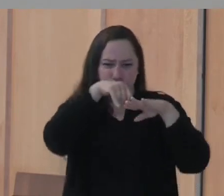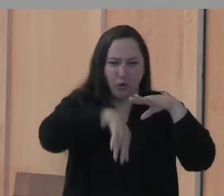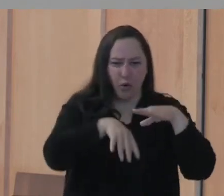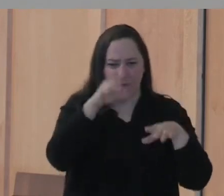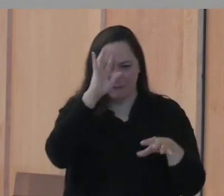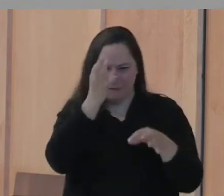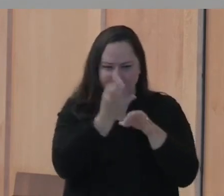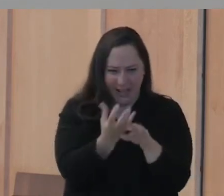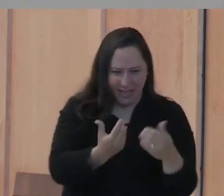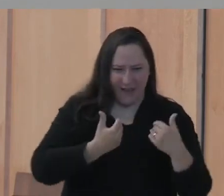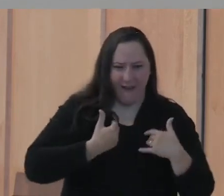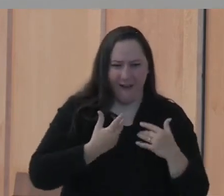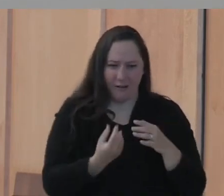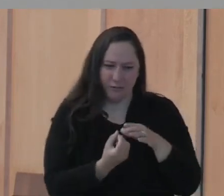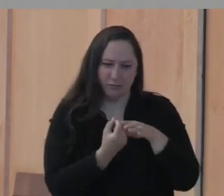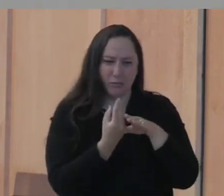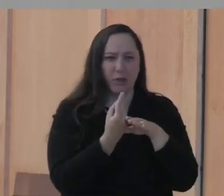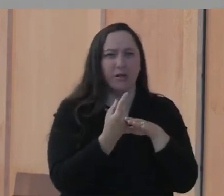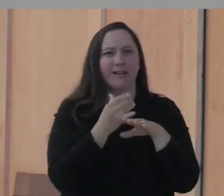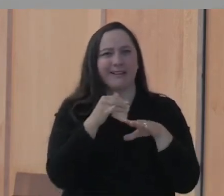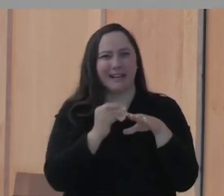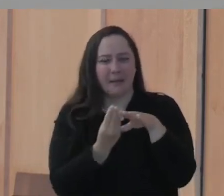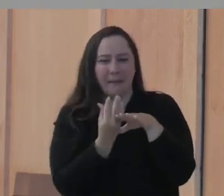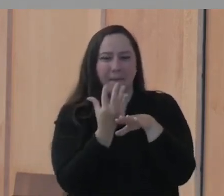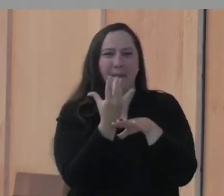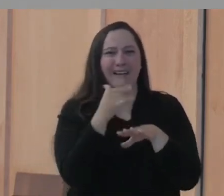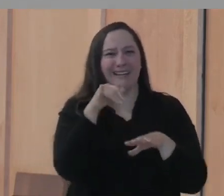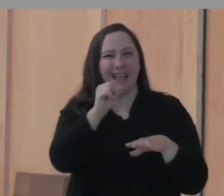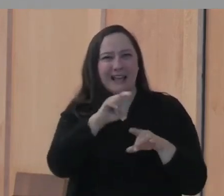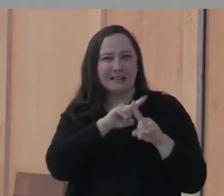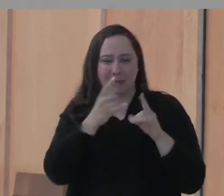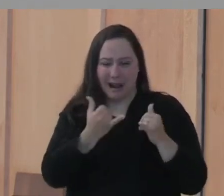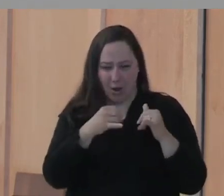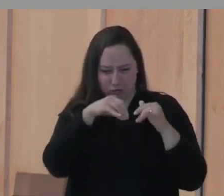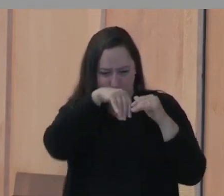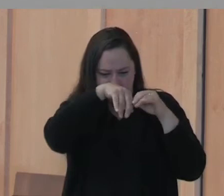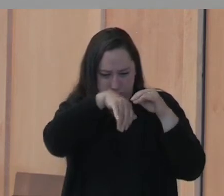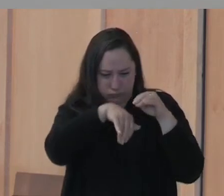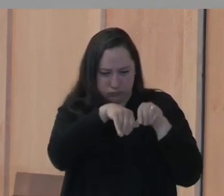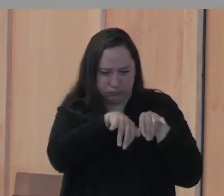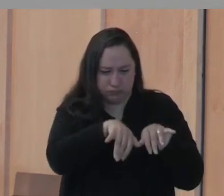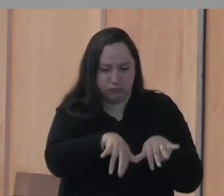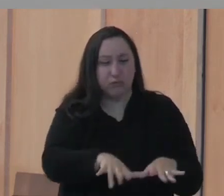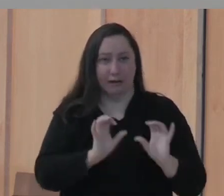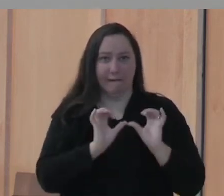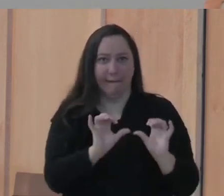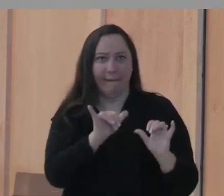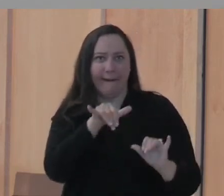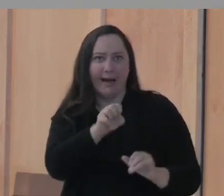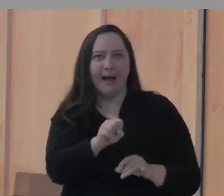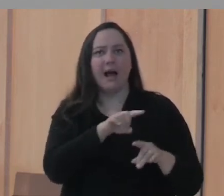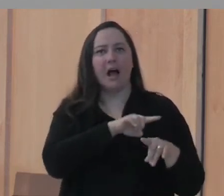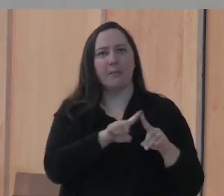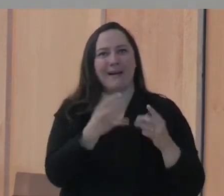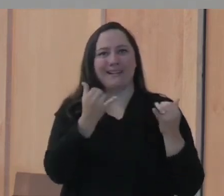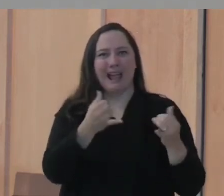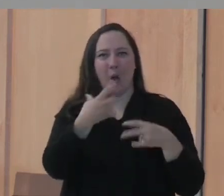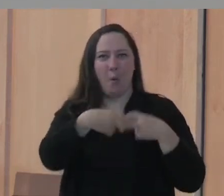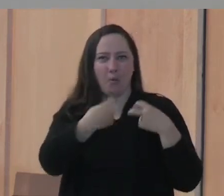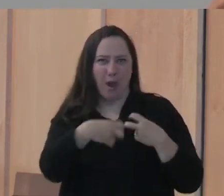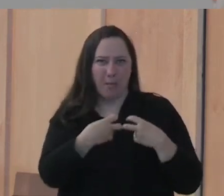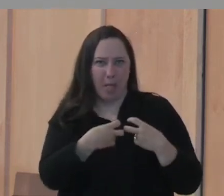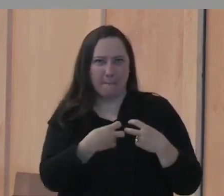faith there. It pops above the surface. This time, there's no rock underneath to stop the root going deep. This time, the problem